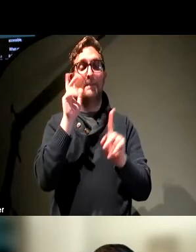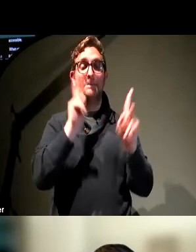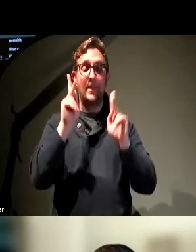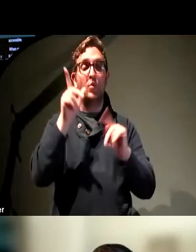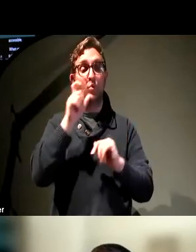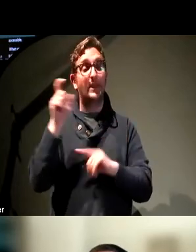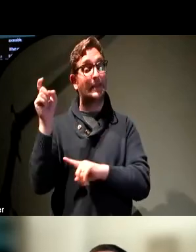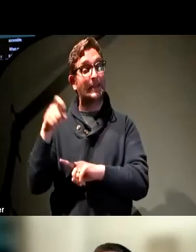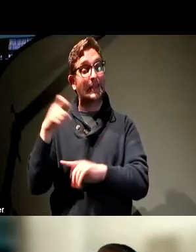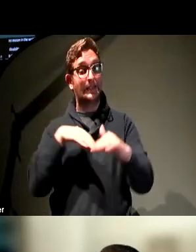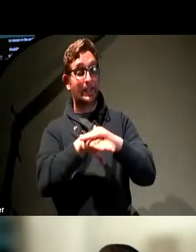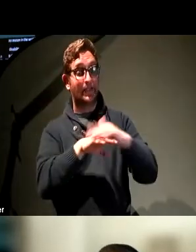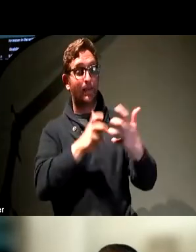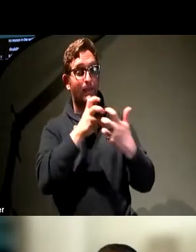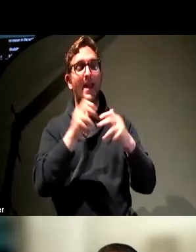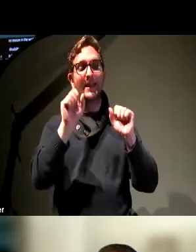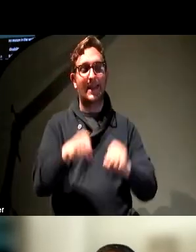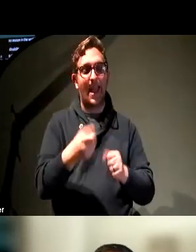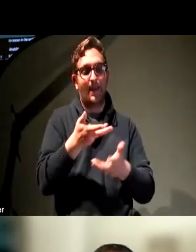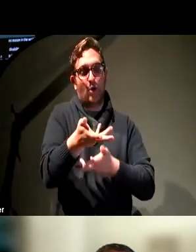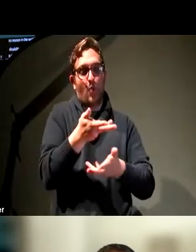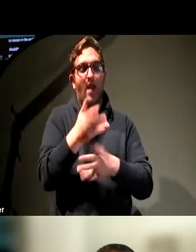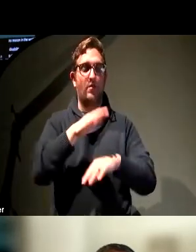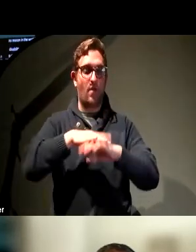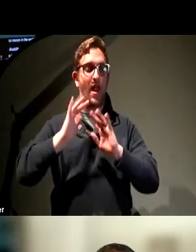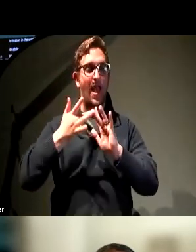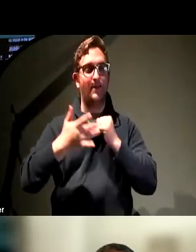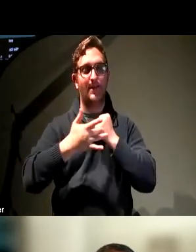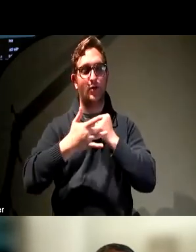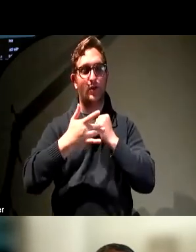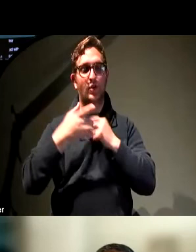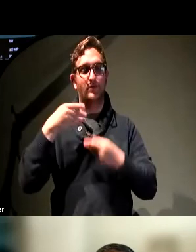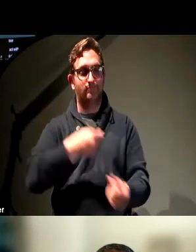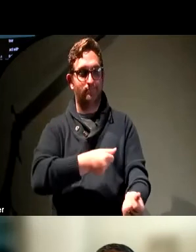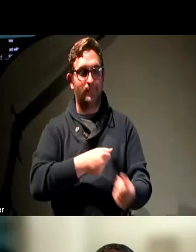again, as equivalently as possible to non-disabled peers.